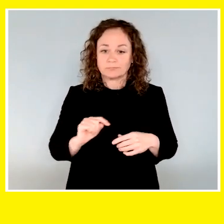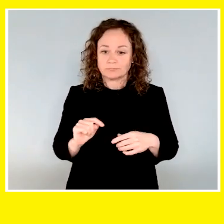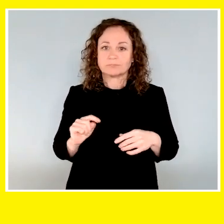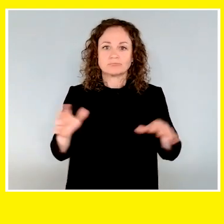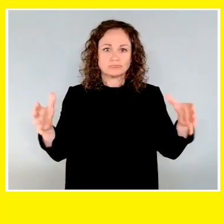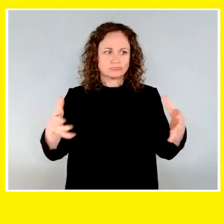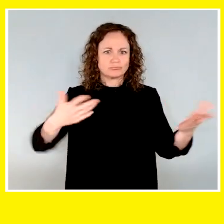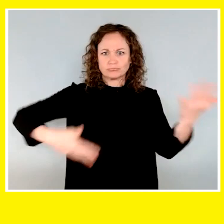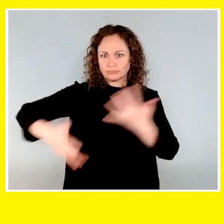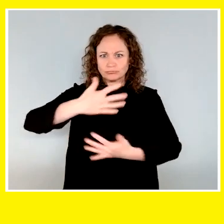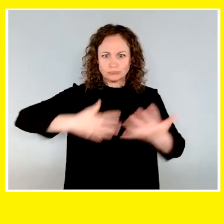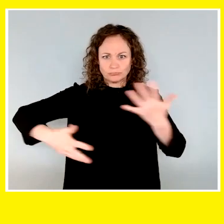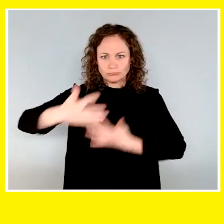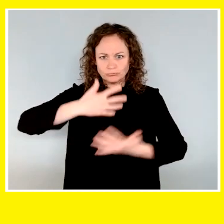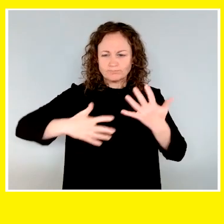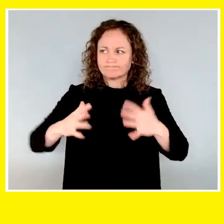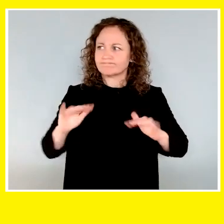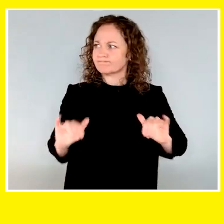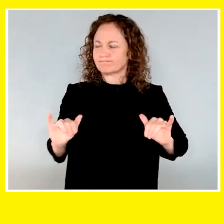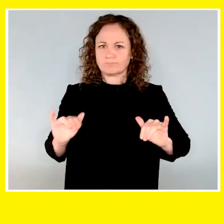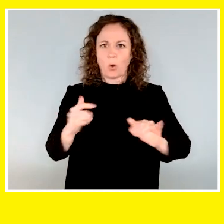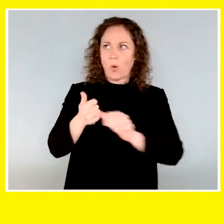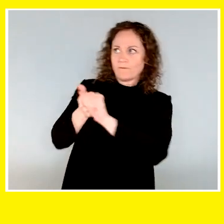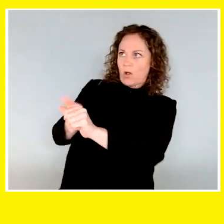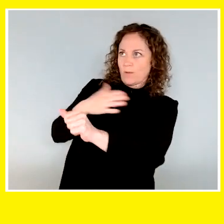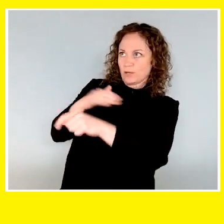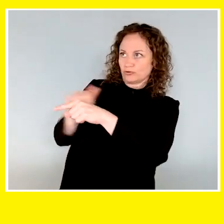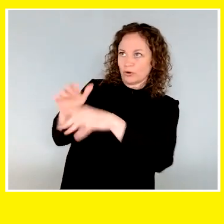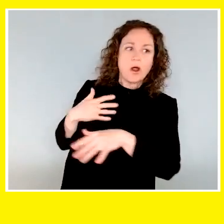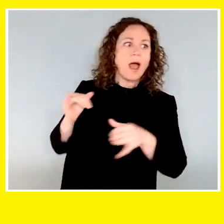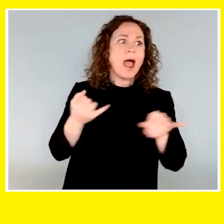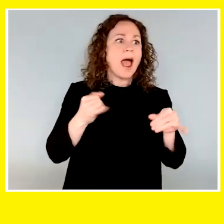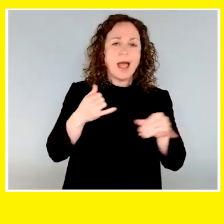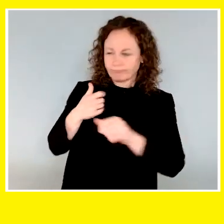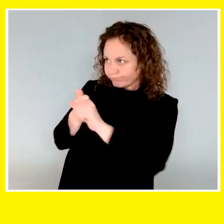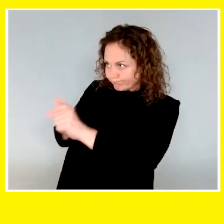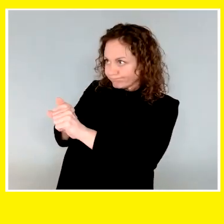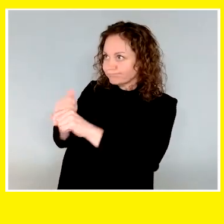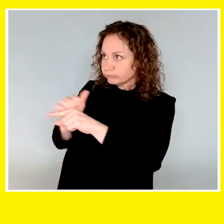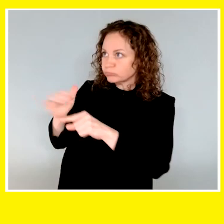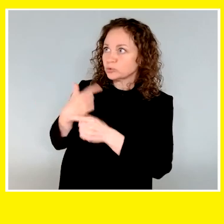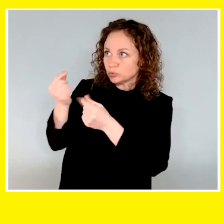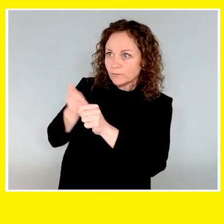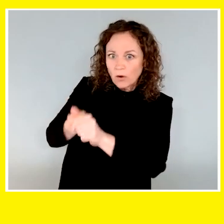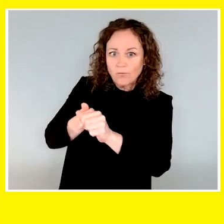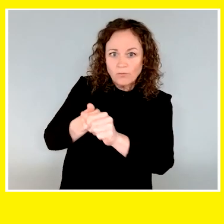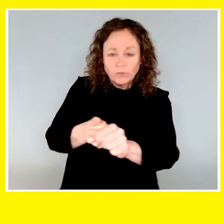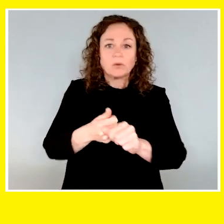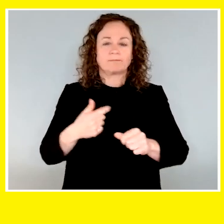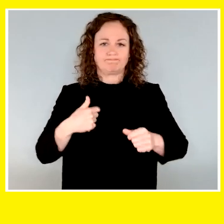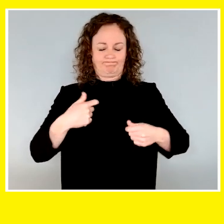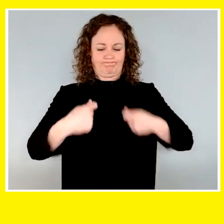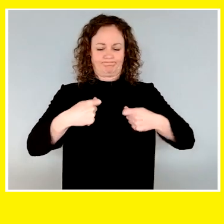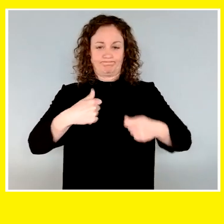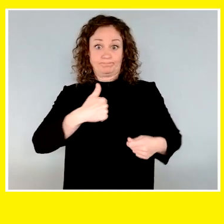dog's understanding and willingness to please the trainer through a variety of exercises. Here, the dogs will develop self-control and leash manners